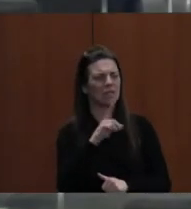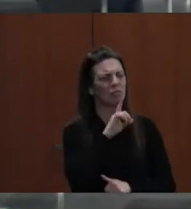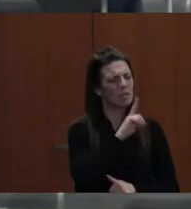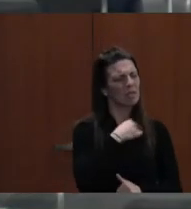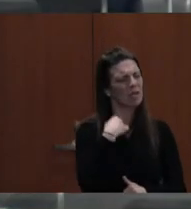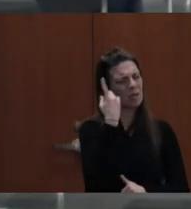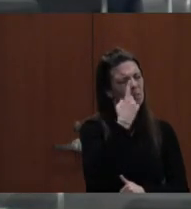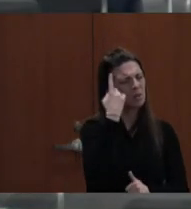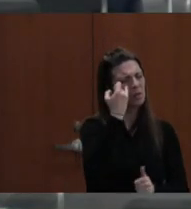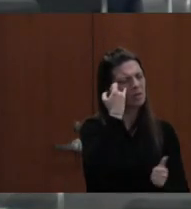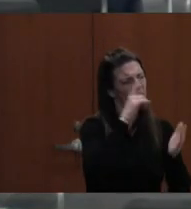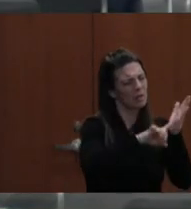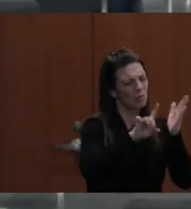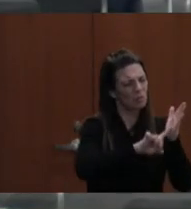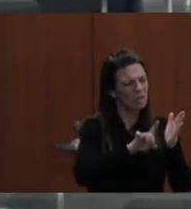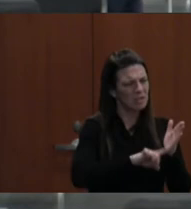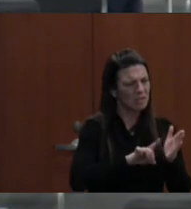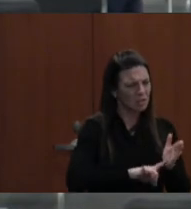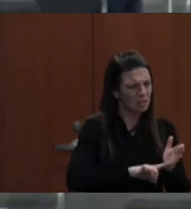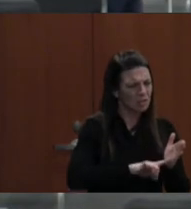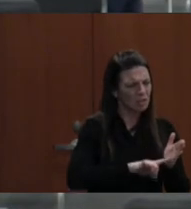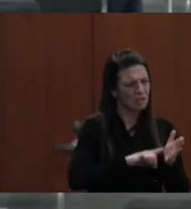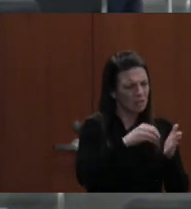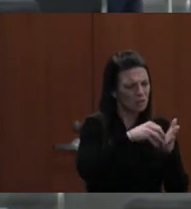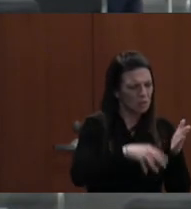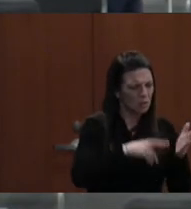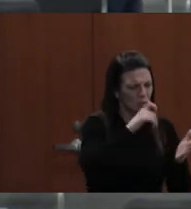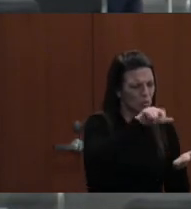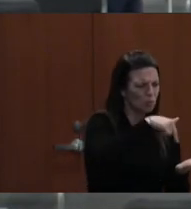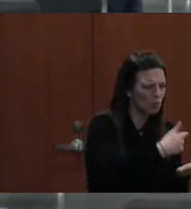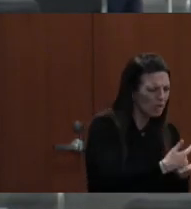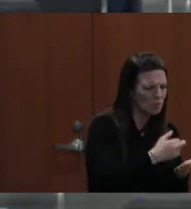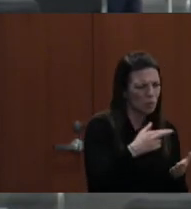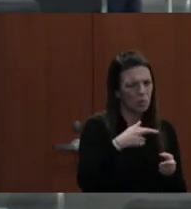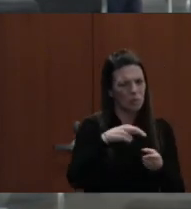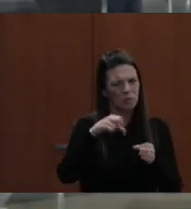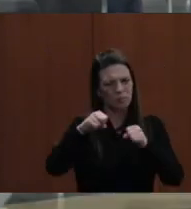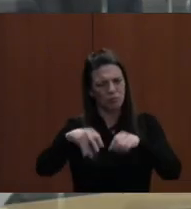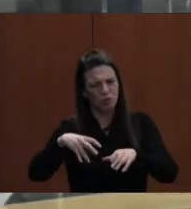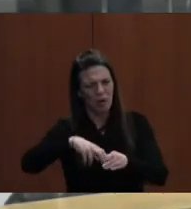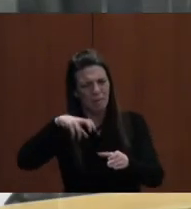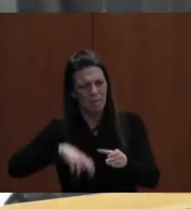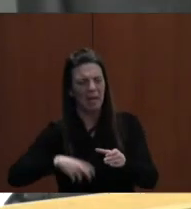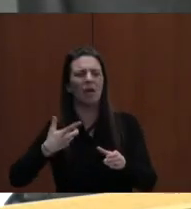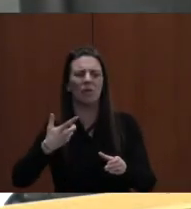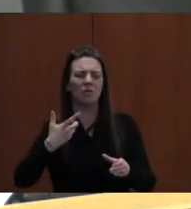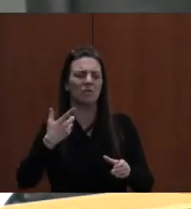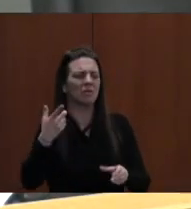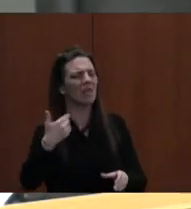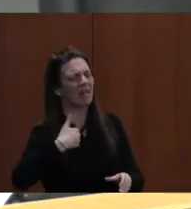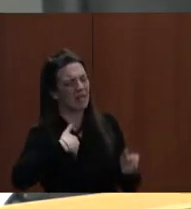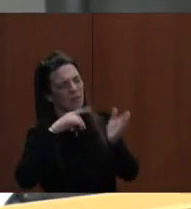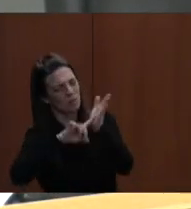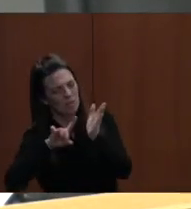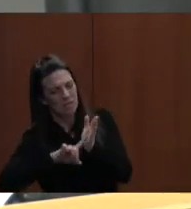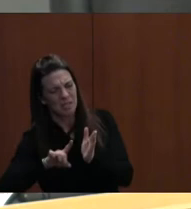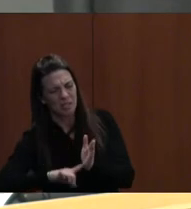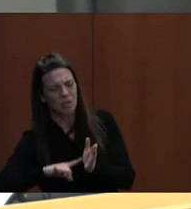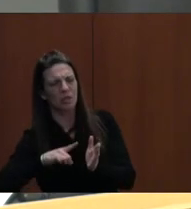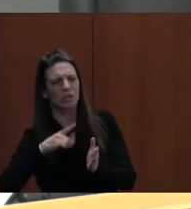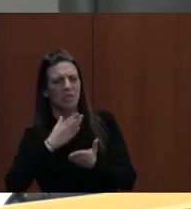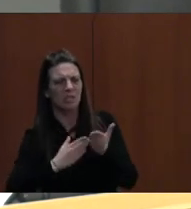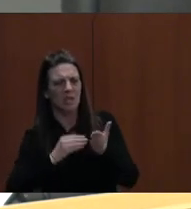to. We do follow-up for students going into two-year college, entering college in their first year, finishing college in four years.